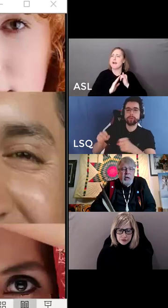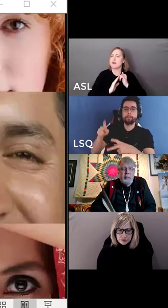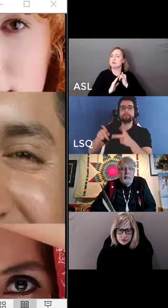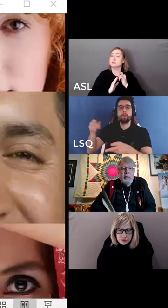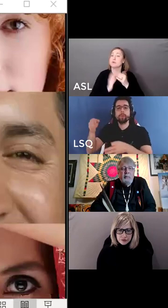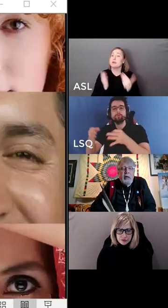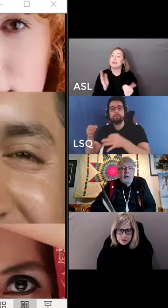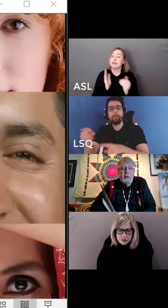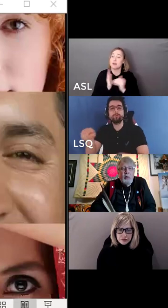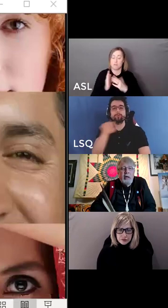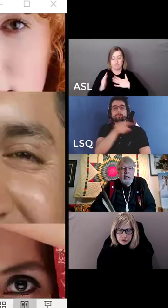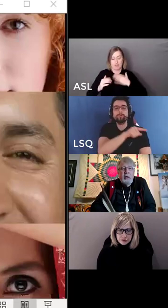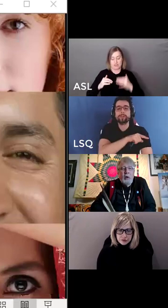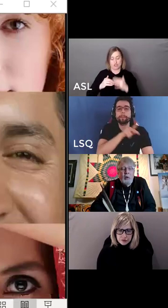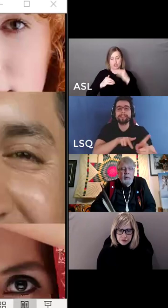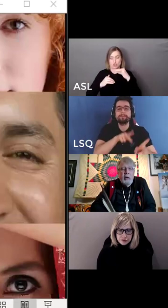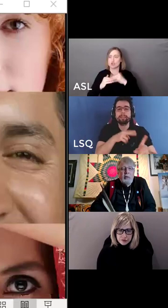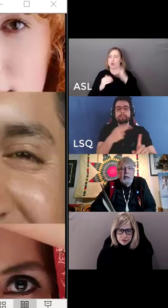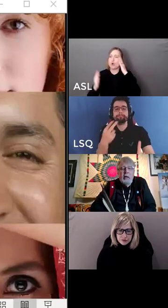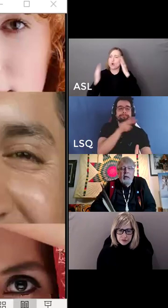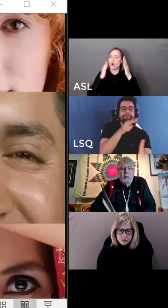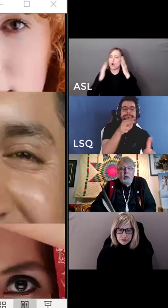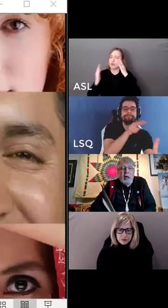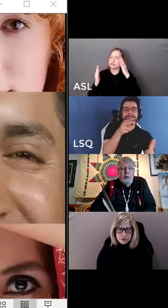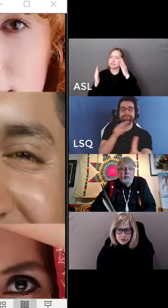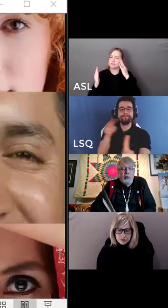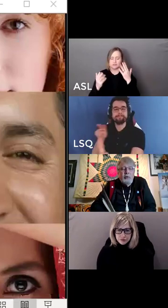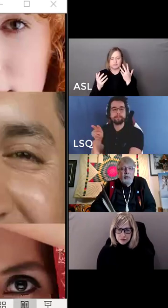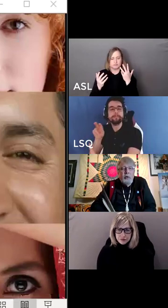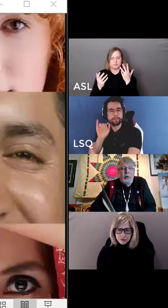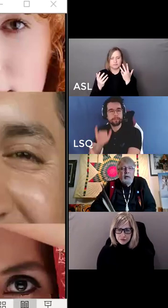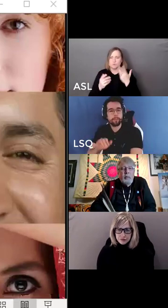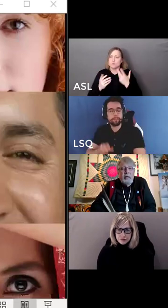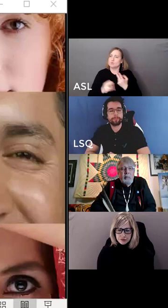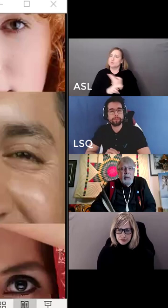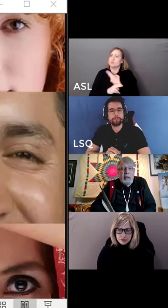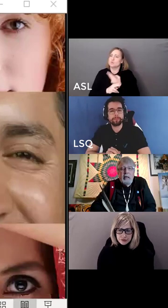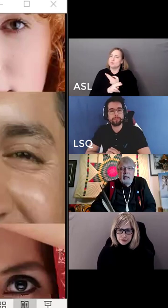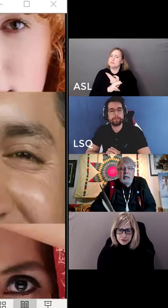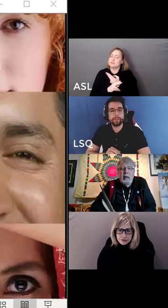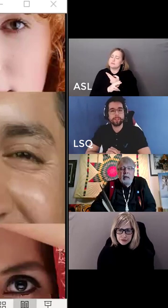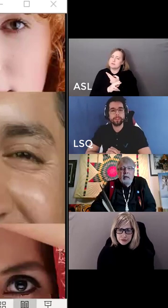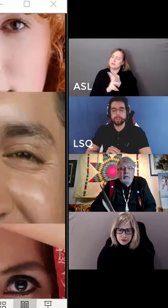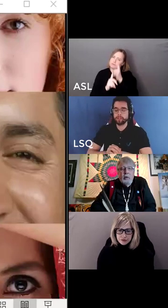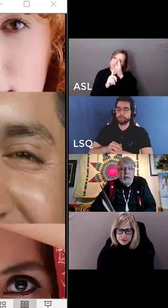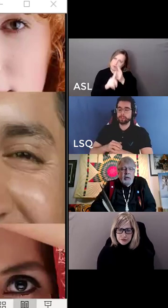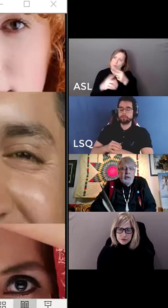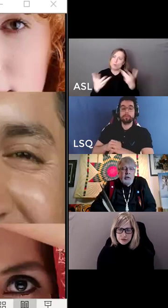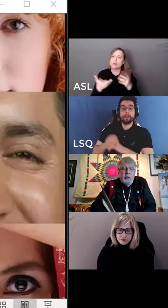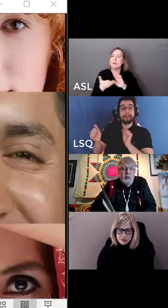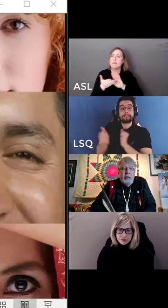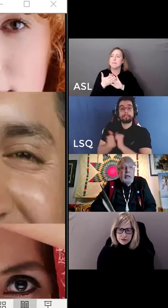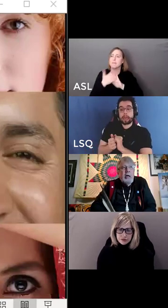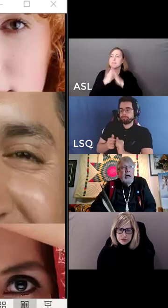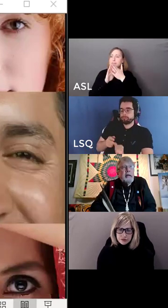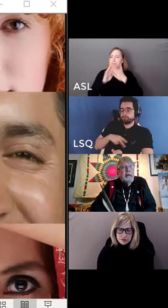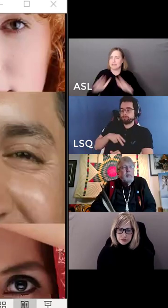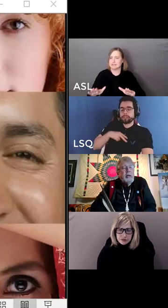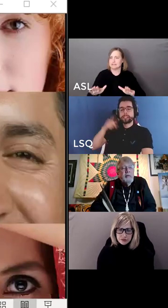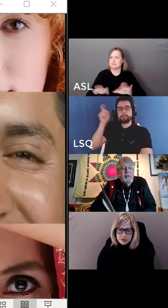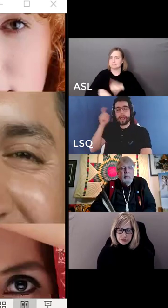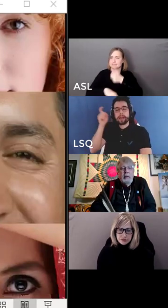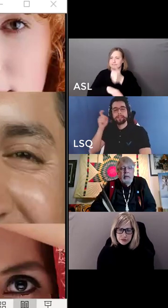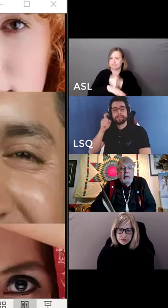to shape much of what I know about what I refer to as peacemaking. So in addition to EDI